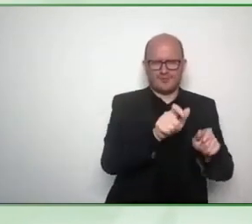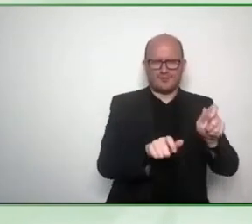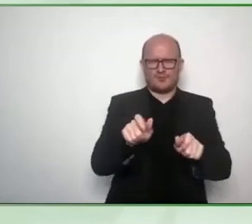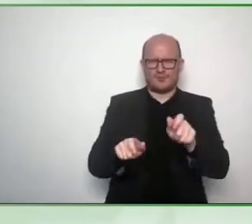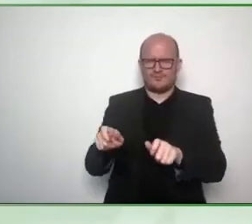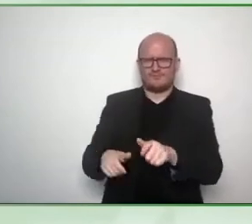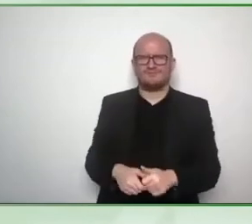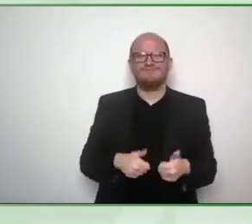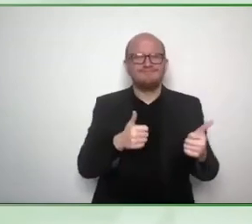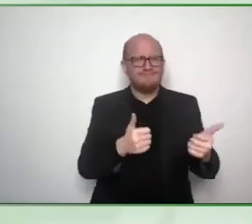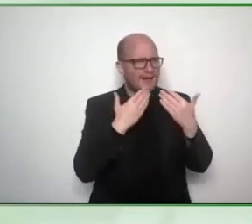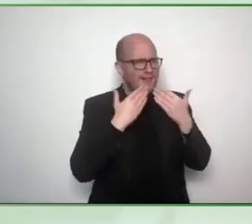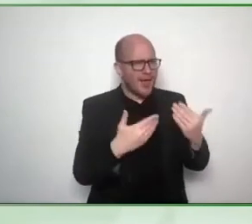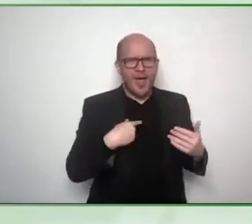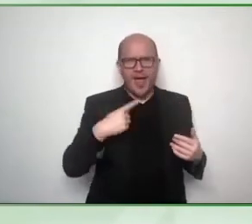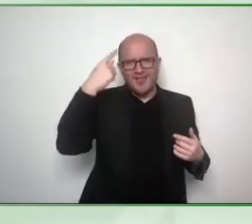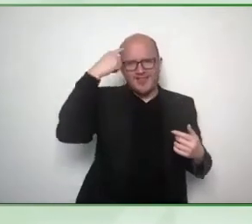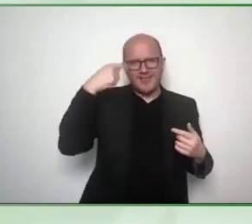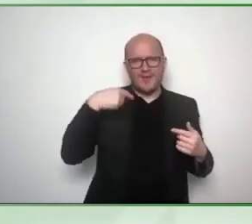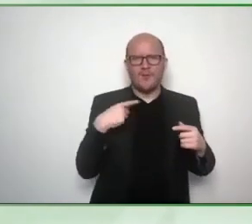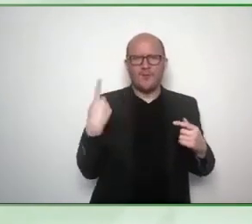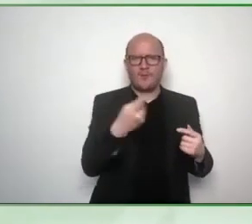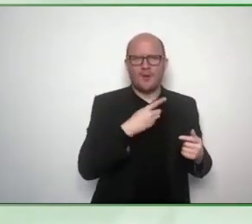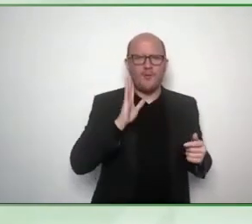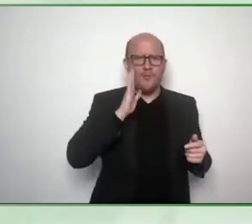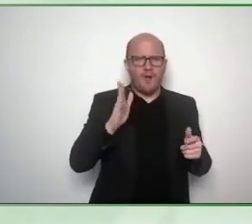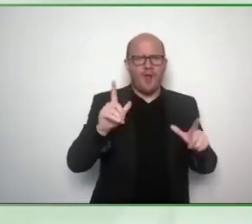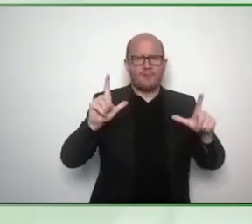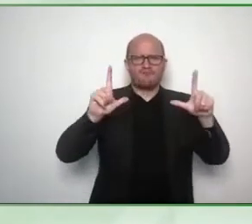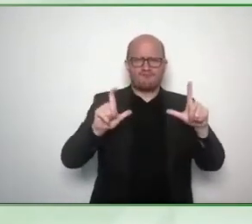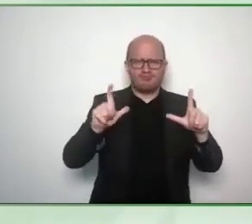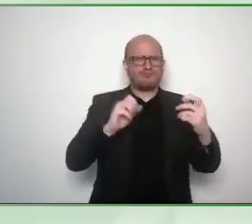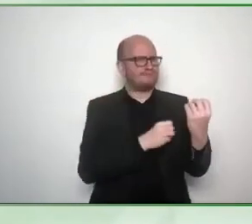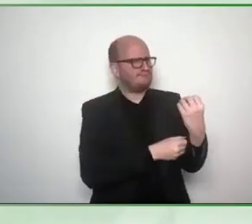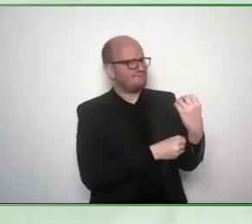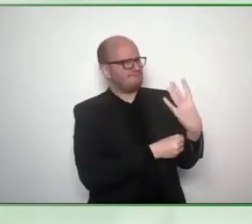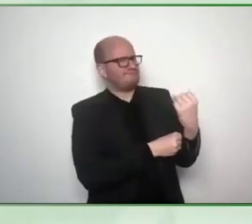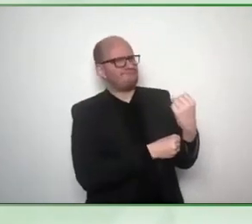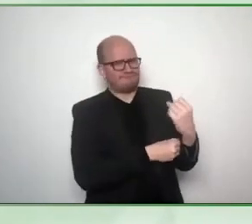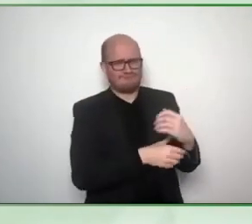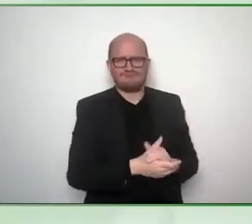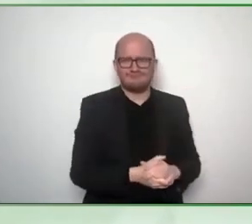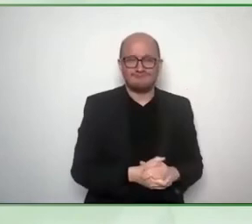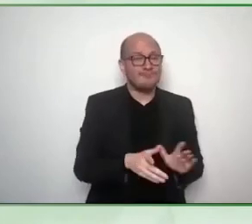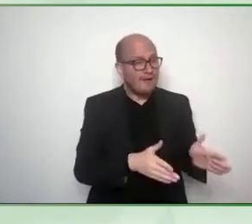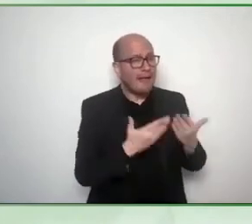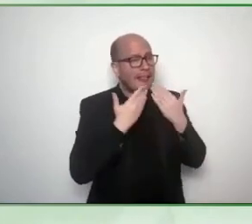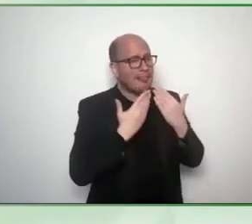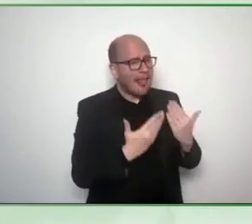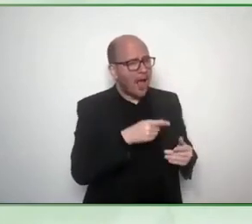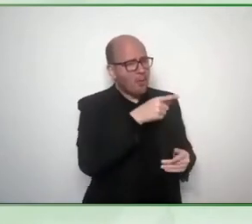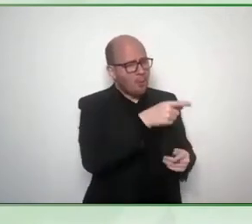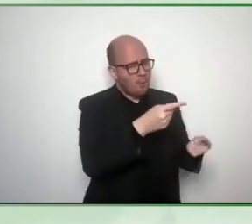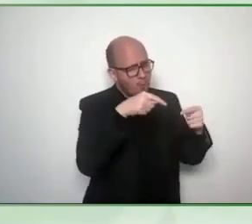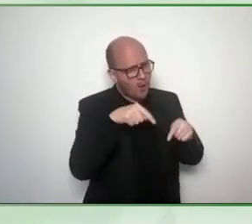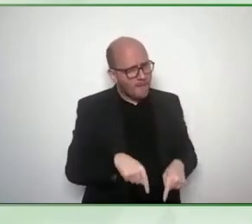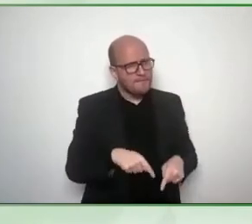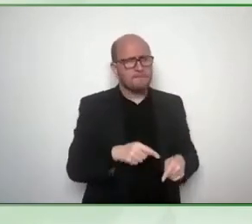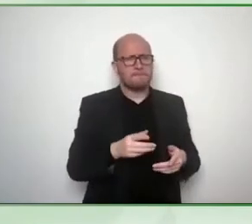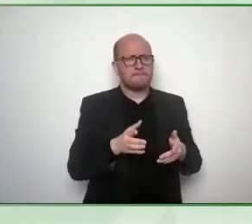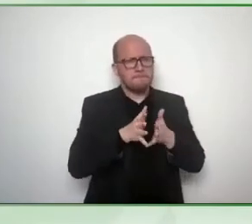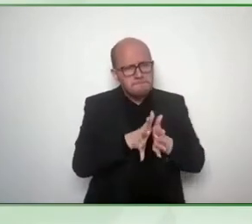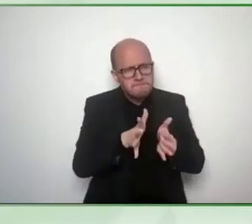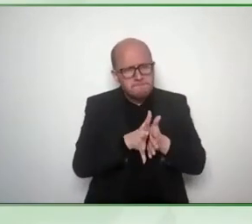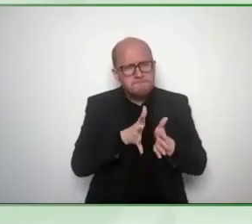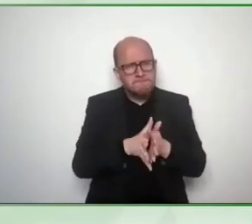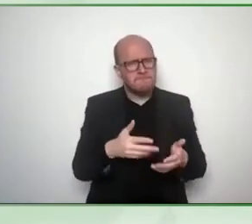a beautiful memory um dr anthony giannumis thank you very much for joining uh and hope to see you every time in